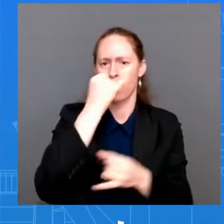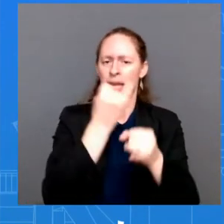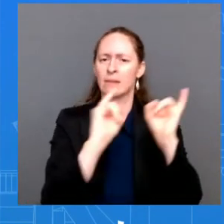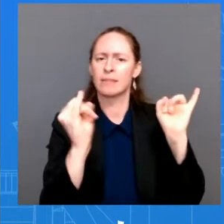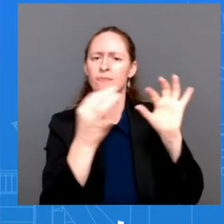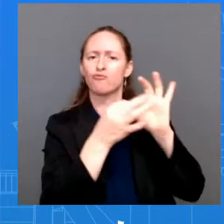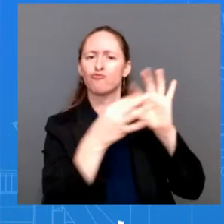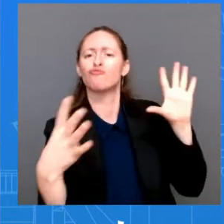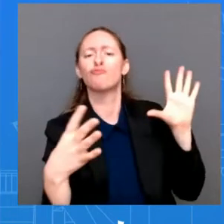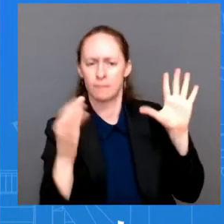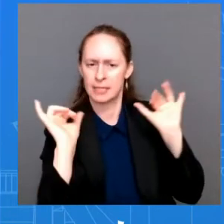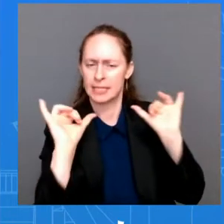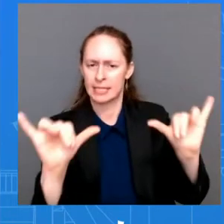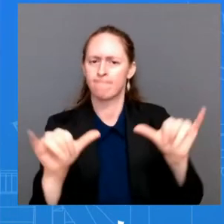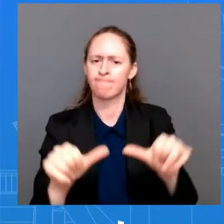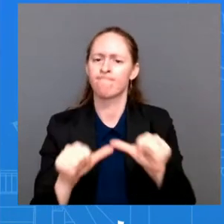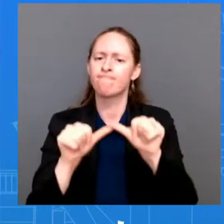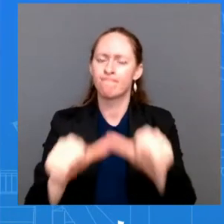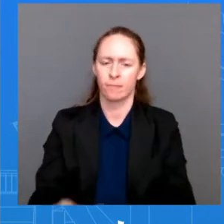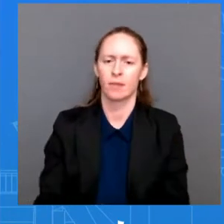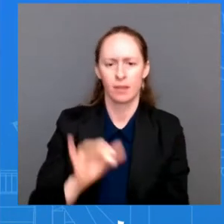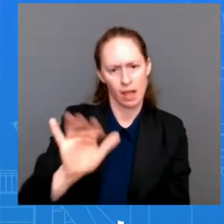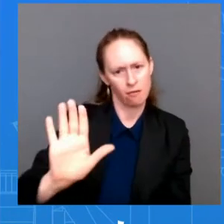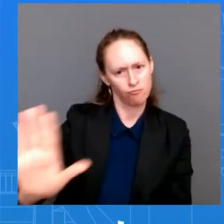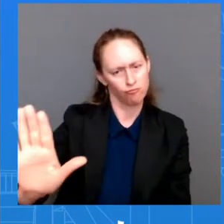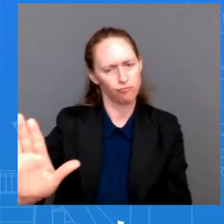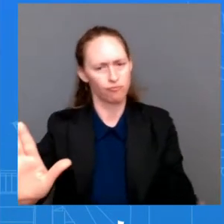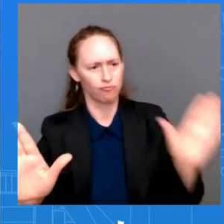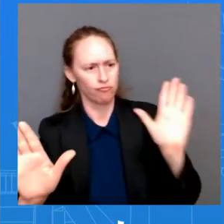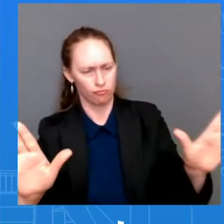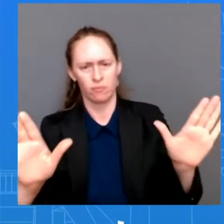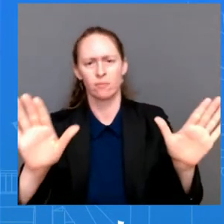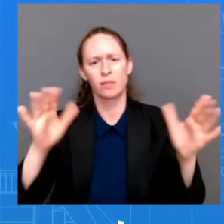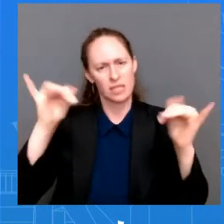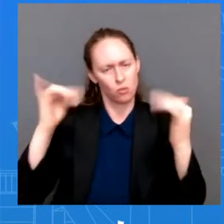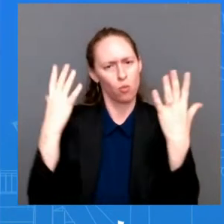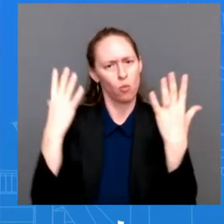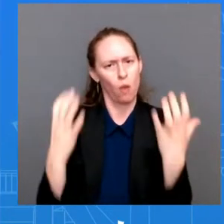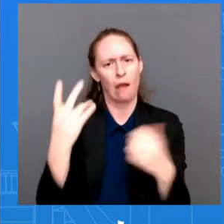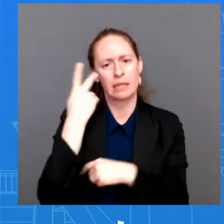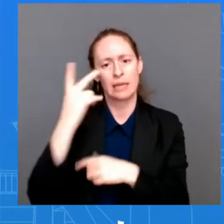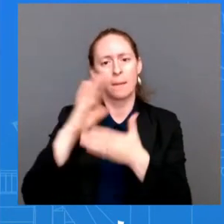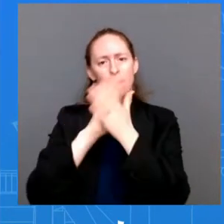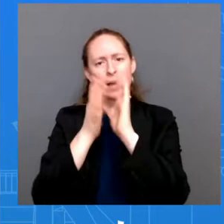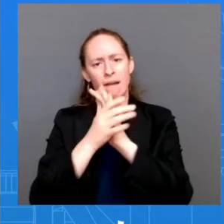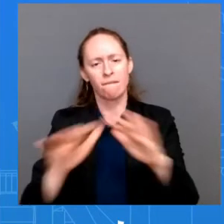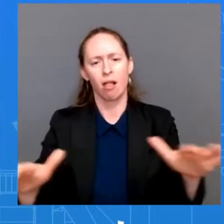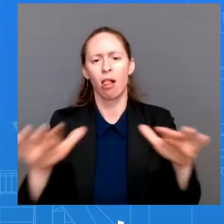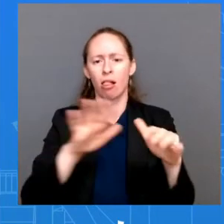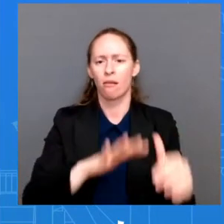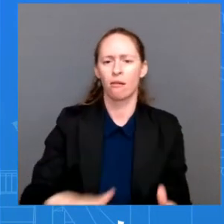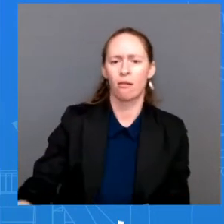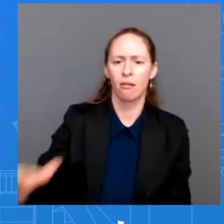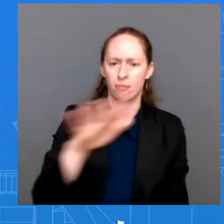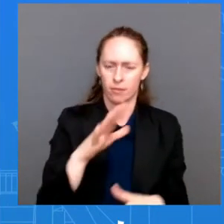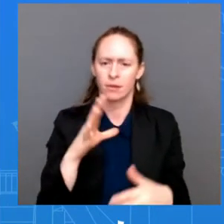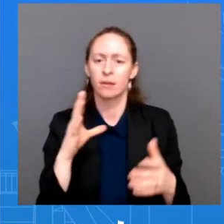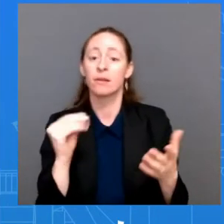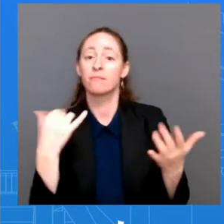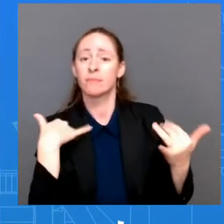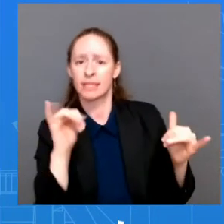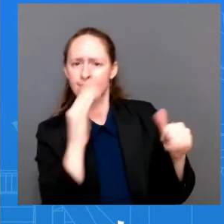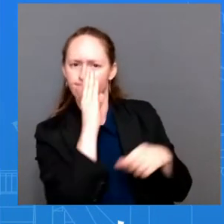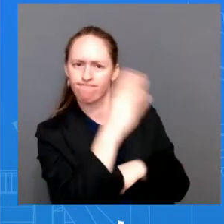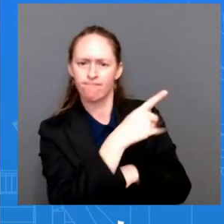by peaceful means. We have communicated this directly to the PRC at the highest levels, including as recently as